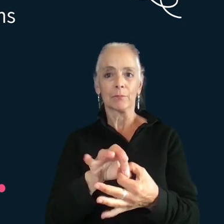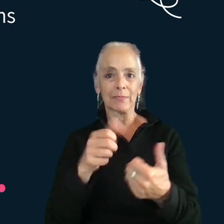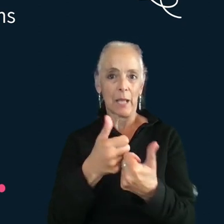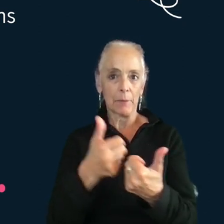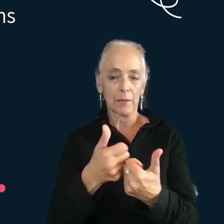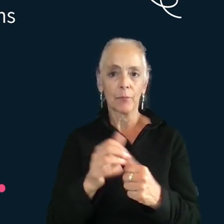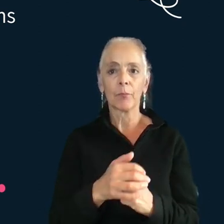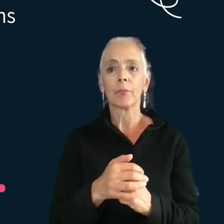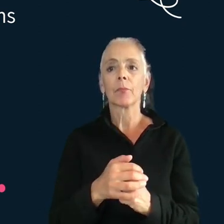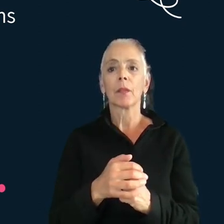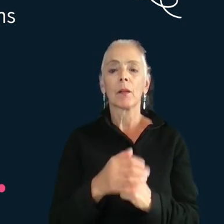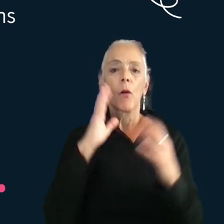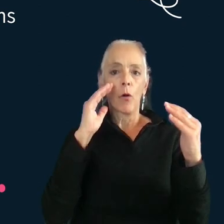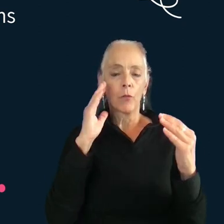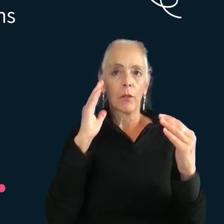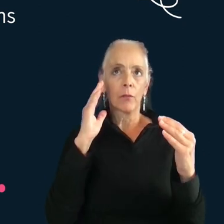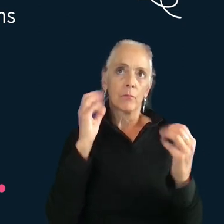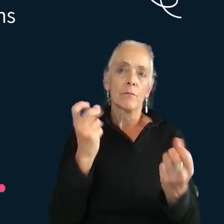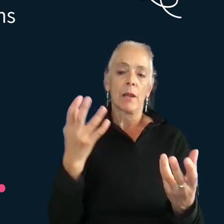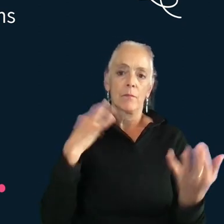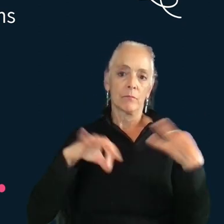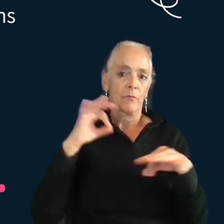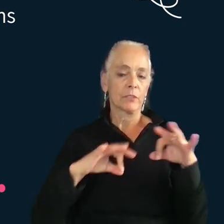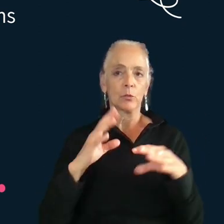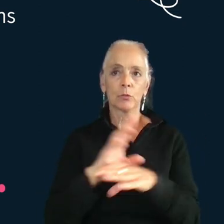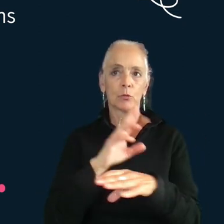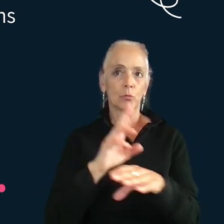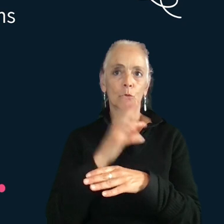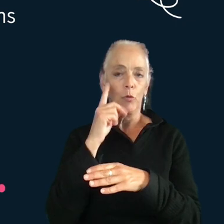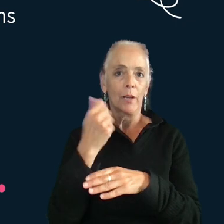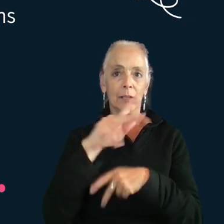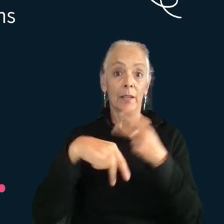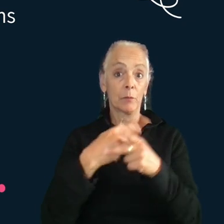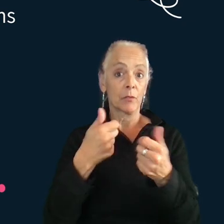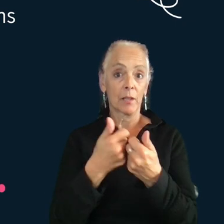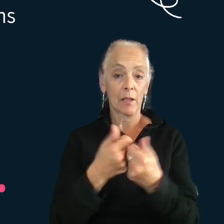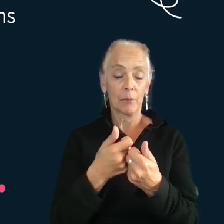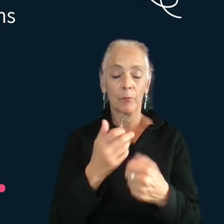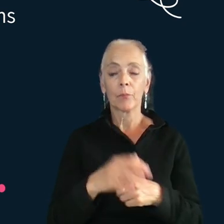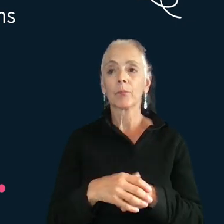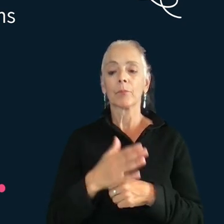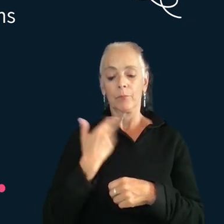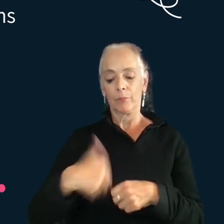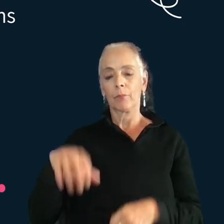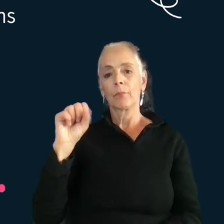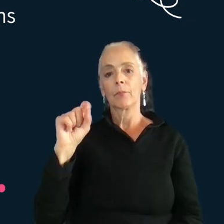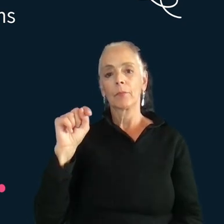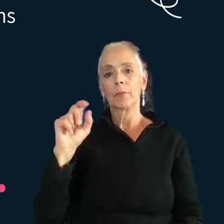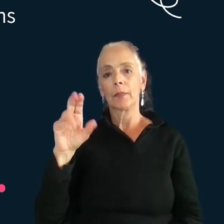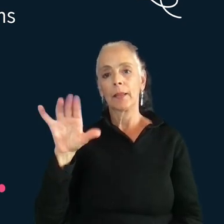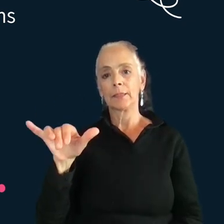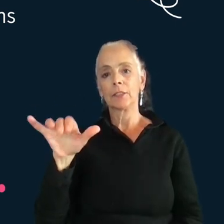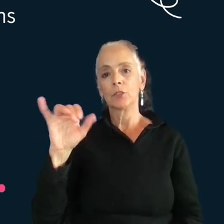example, but hopefully there'll be lots to take away and apply to whatever type of game it is that you're working on. My name is Stacey Jenkins, I'm a Gaming